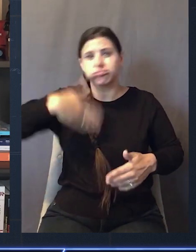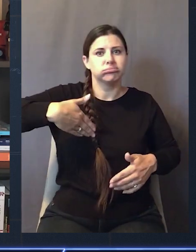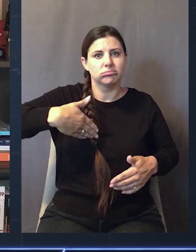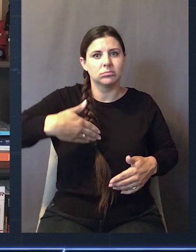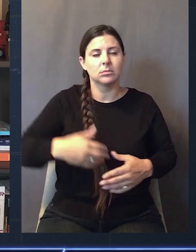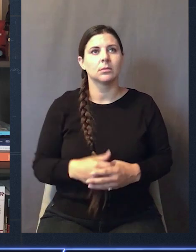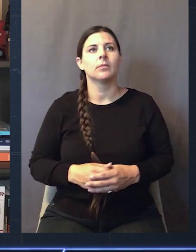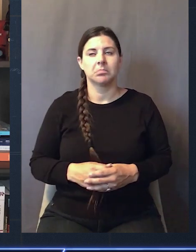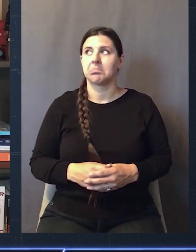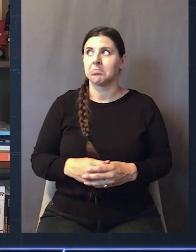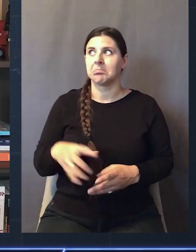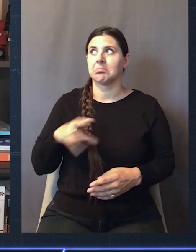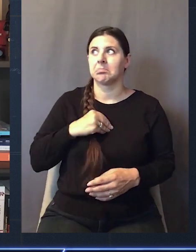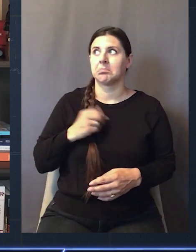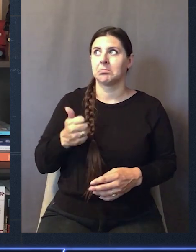You would have loved it, I'm sure.